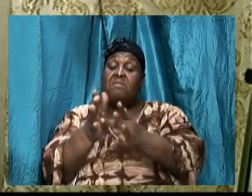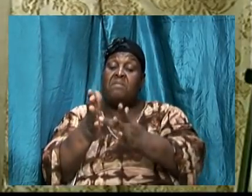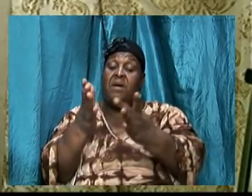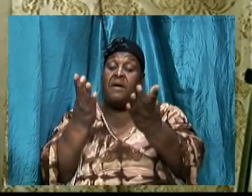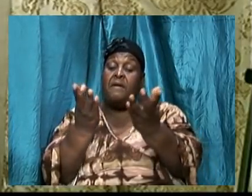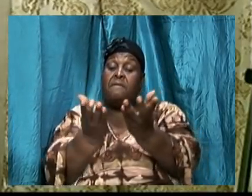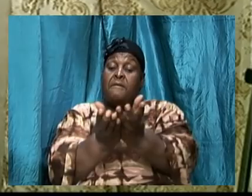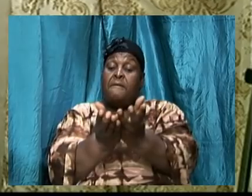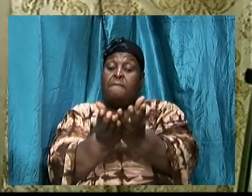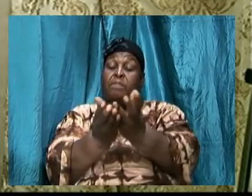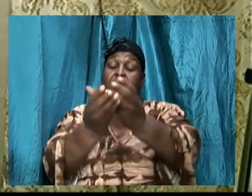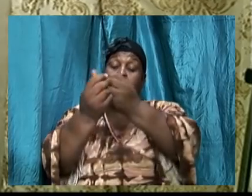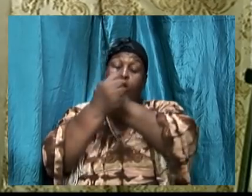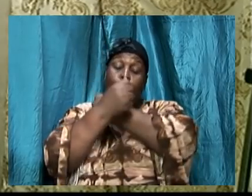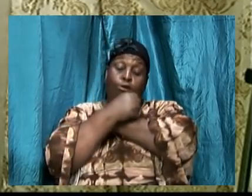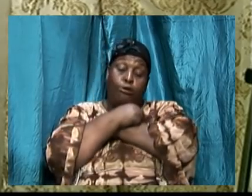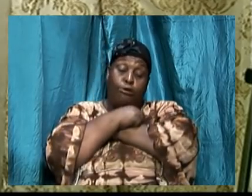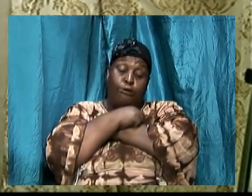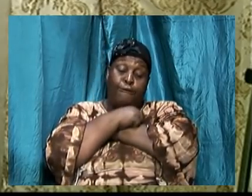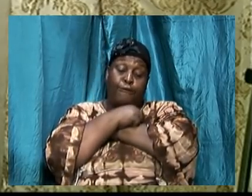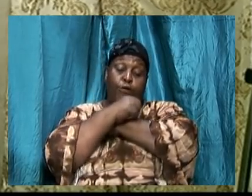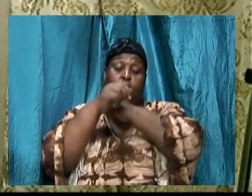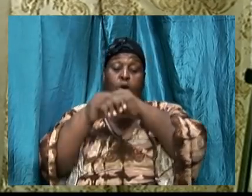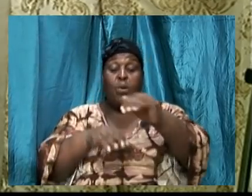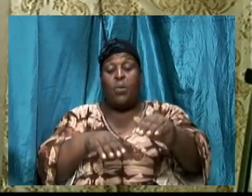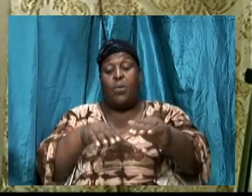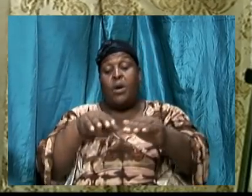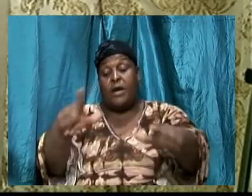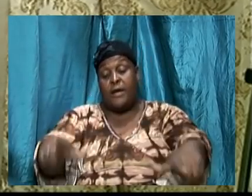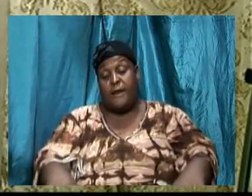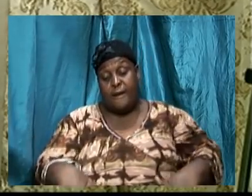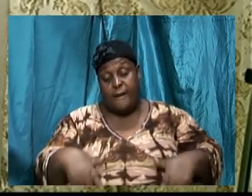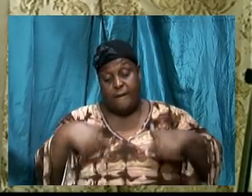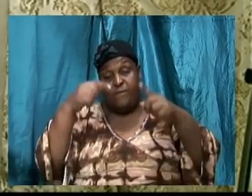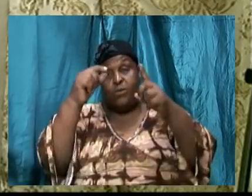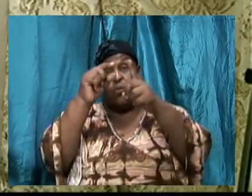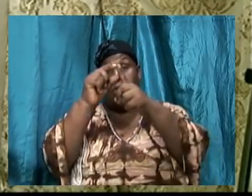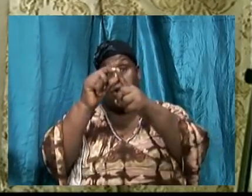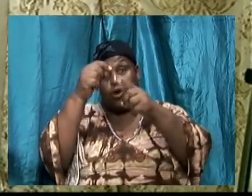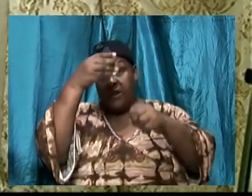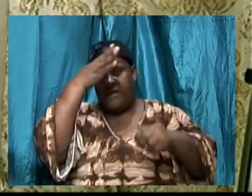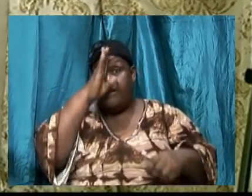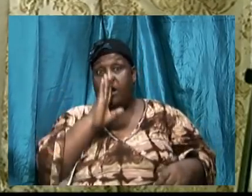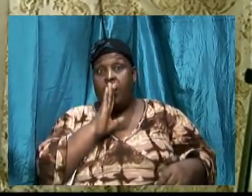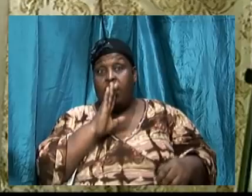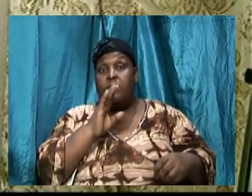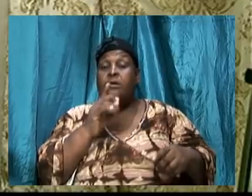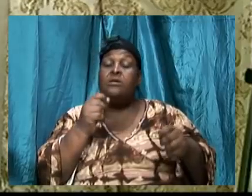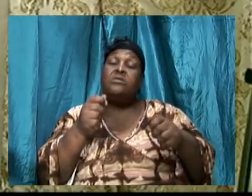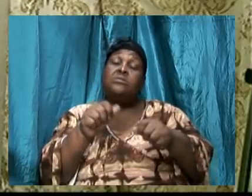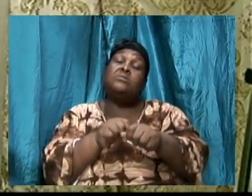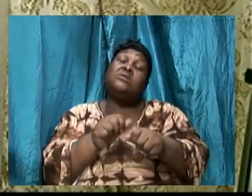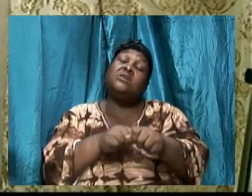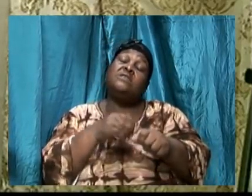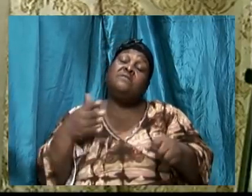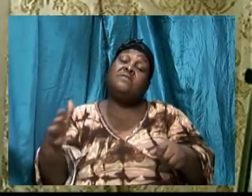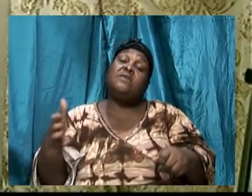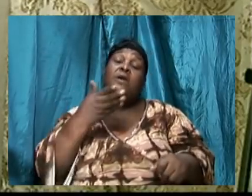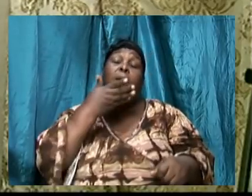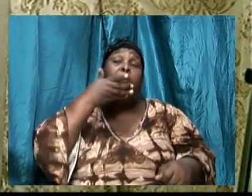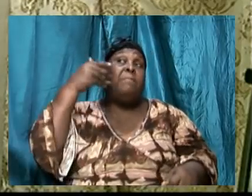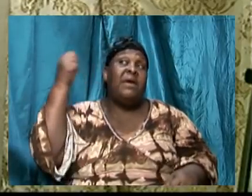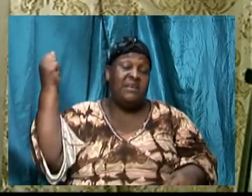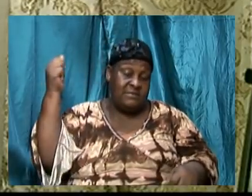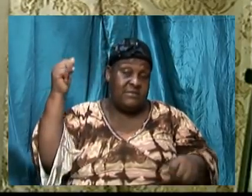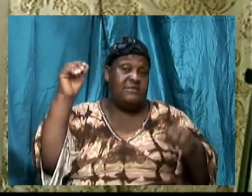walk in the word, and do everything as best as we can, because